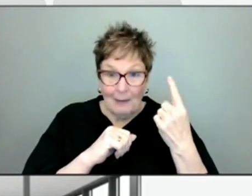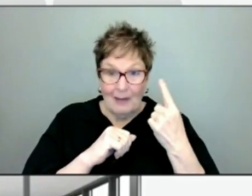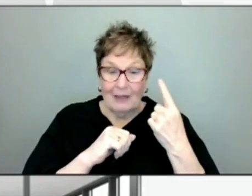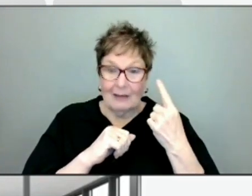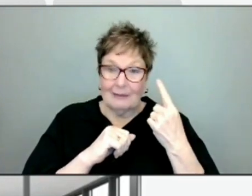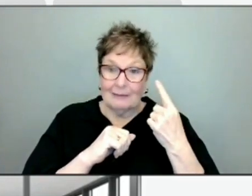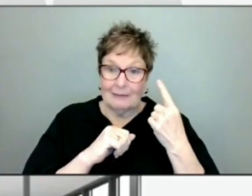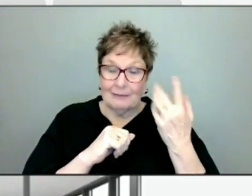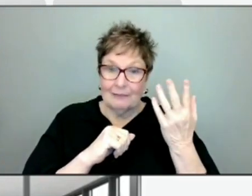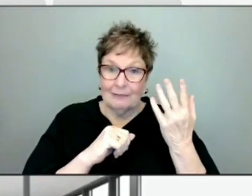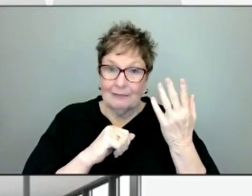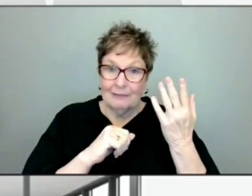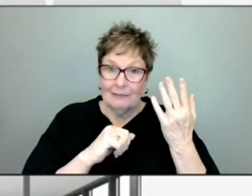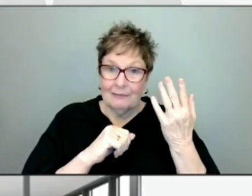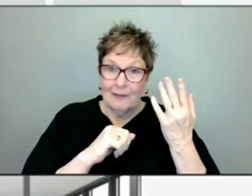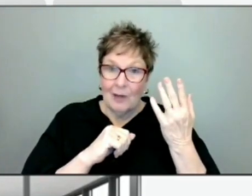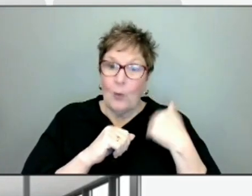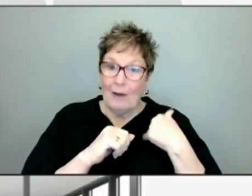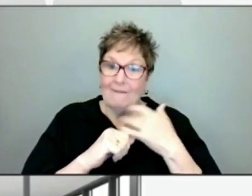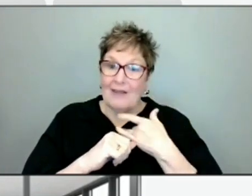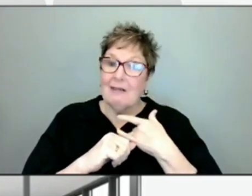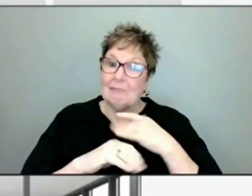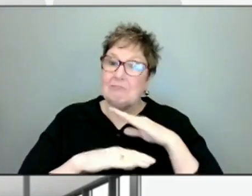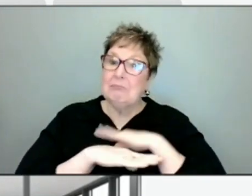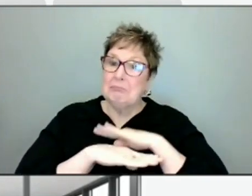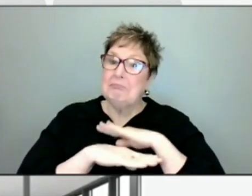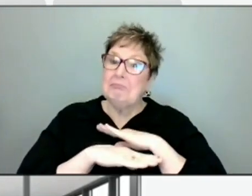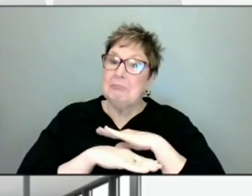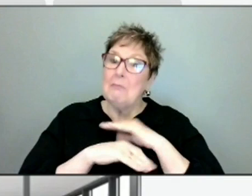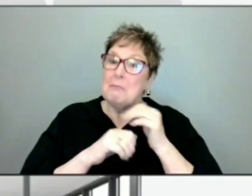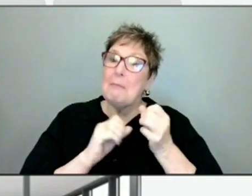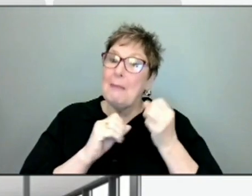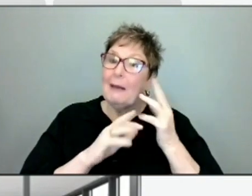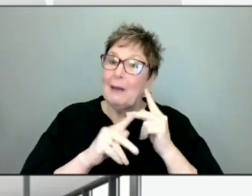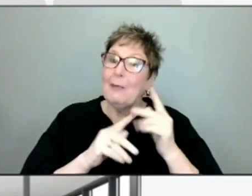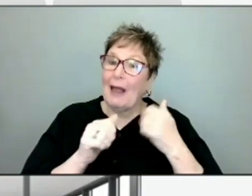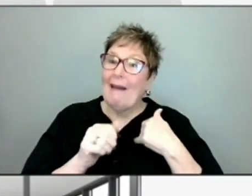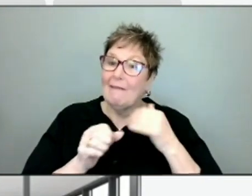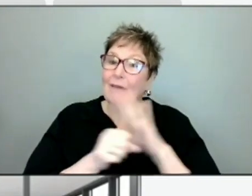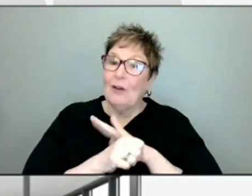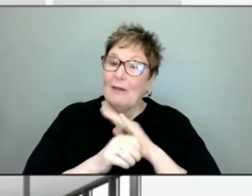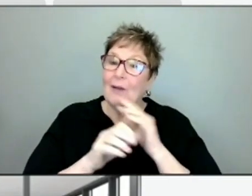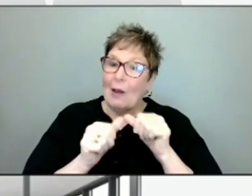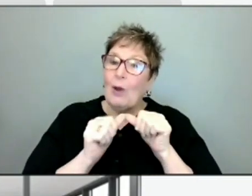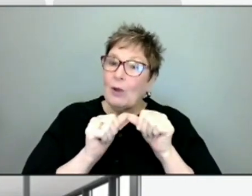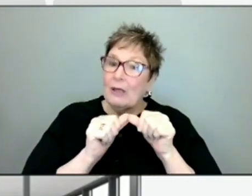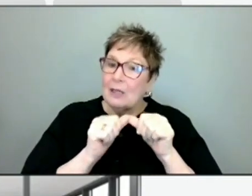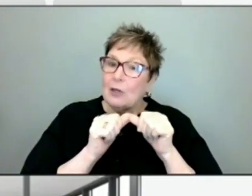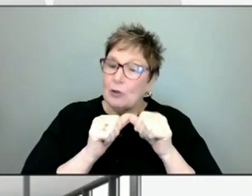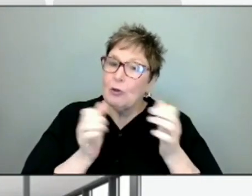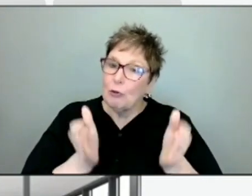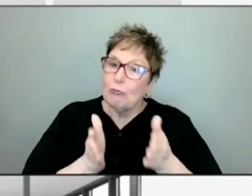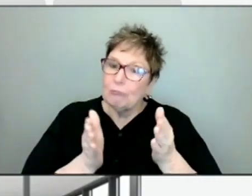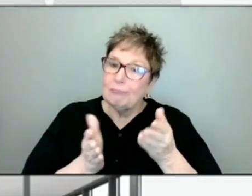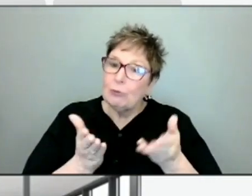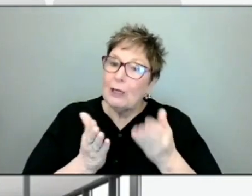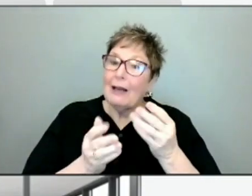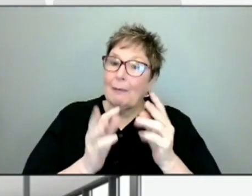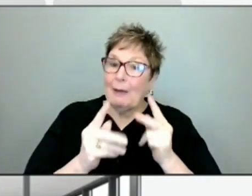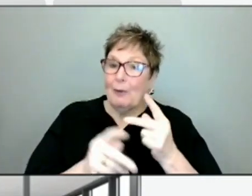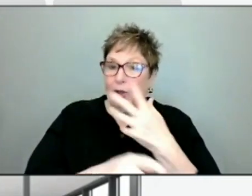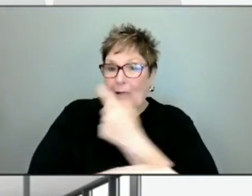are pleased with the number of people that are fully vaccinated and we'll continue to try to recommend the boosters for individuals.